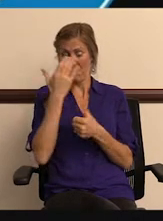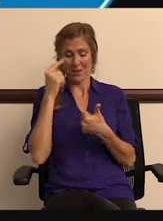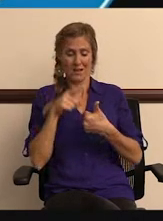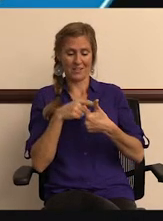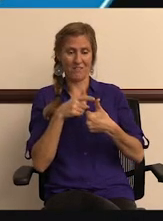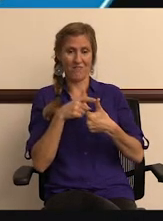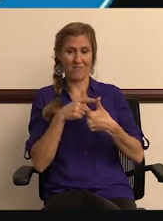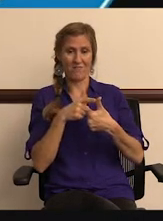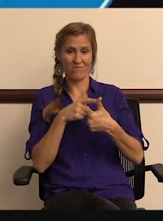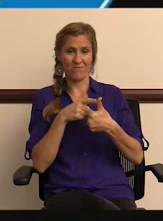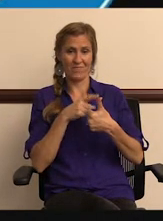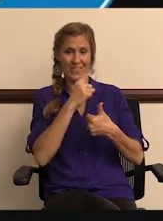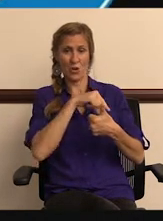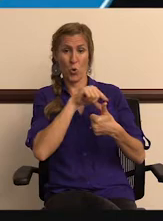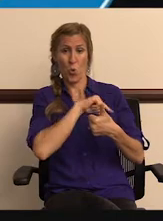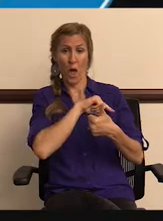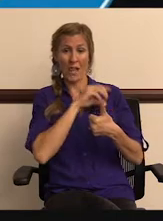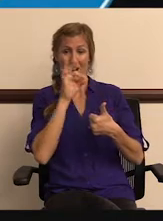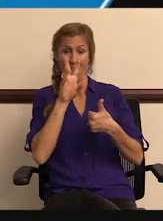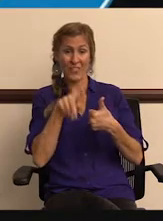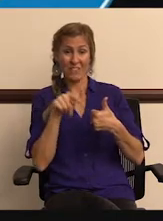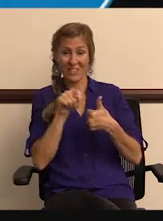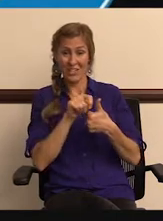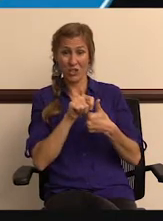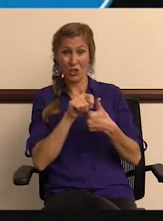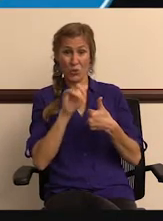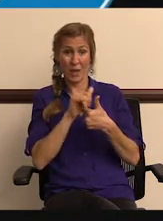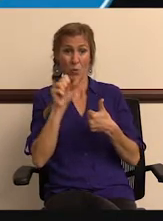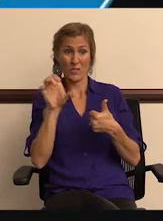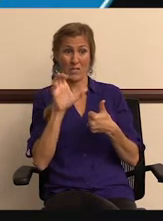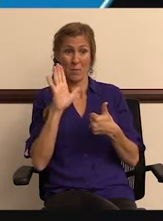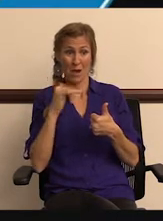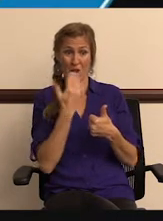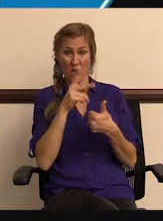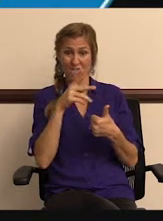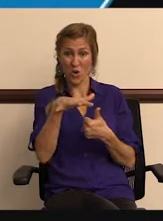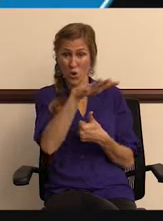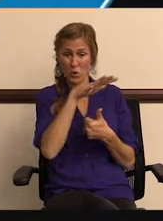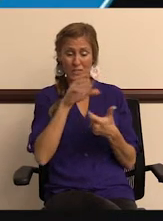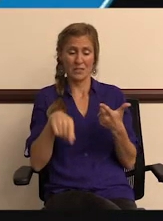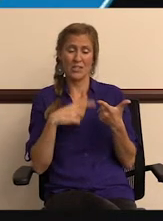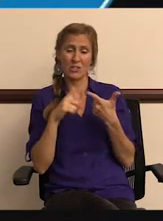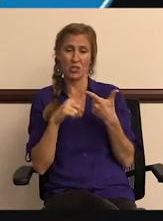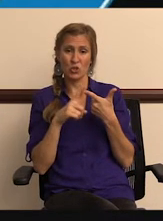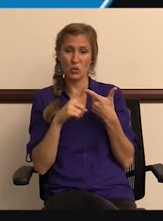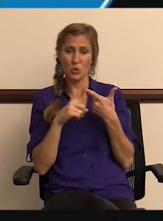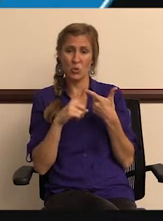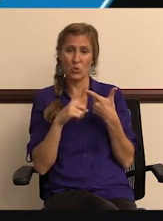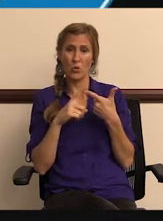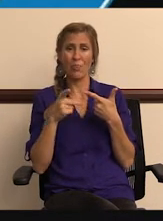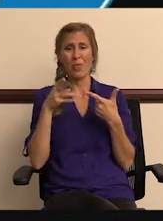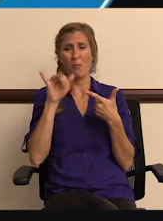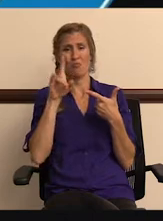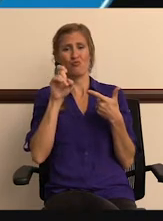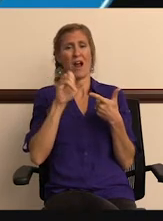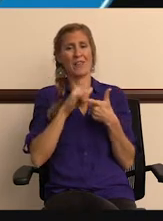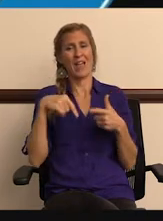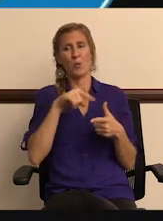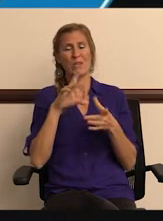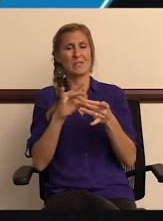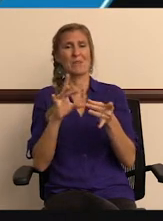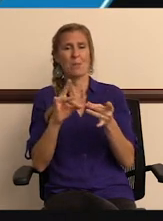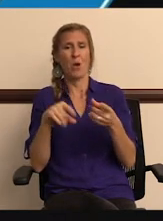because of two things. Number one, the quality of the video that was done by our folks. And number two, the